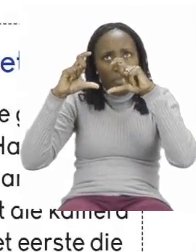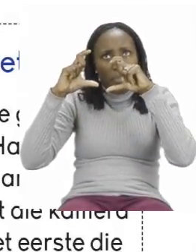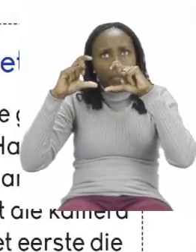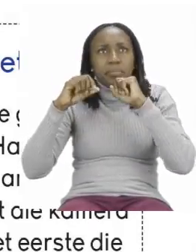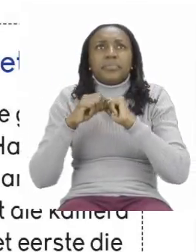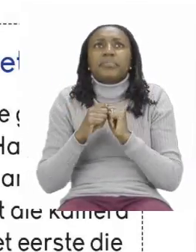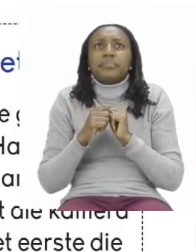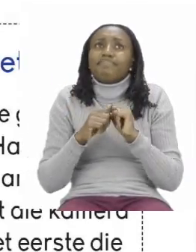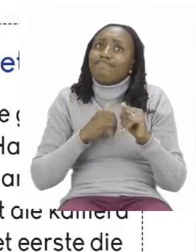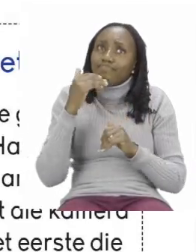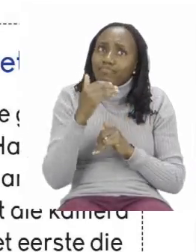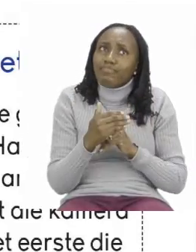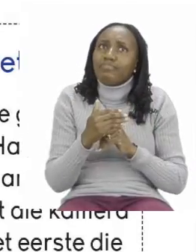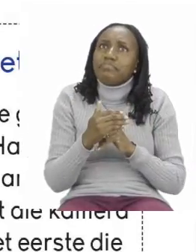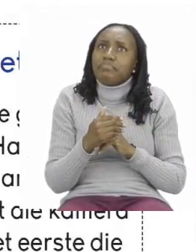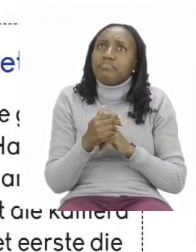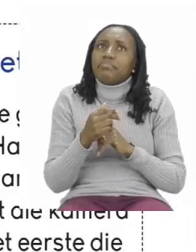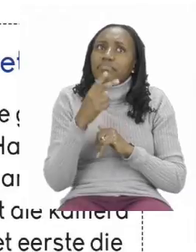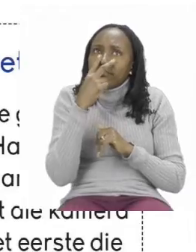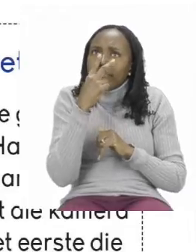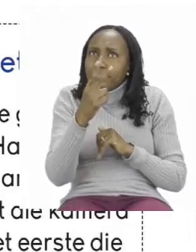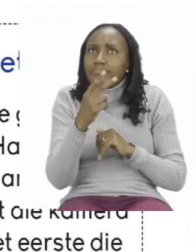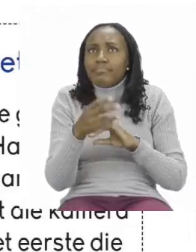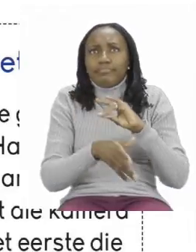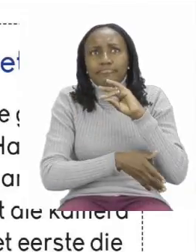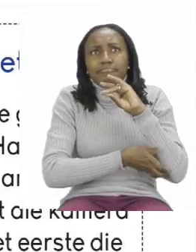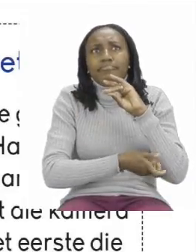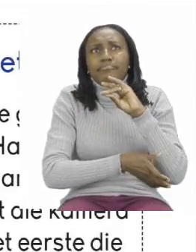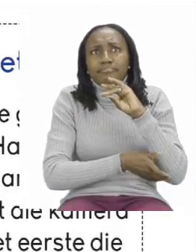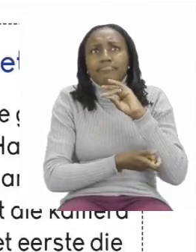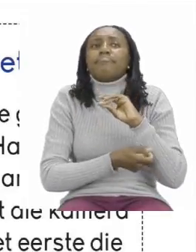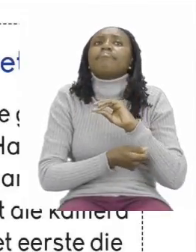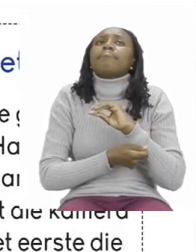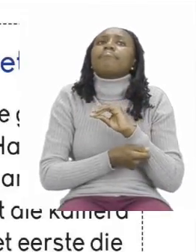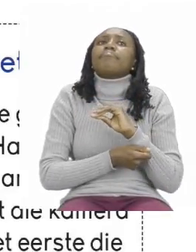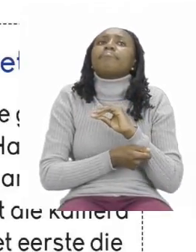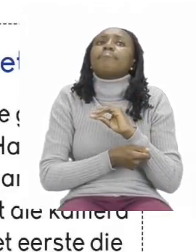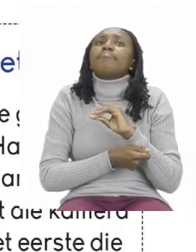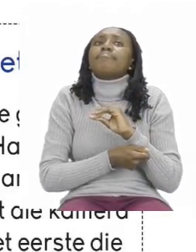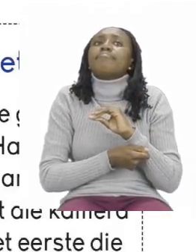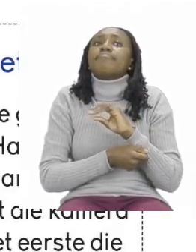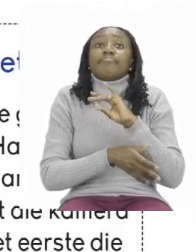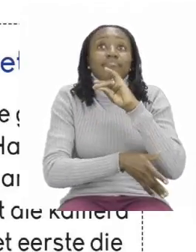Next they went to see the monkeys. The monkeys were swinging